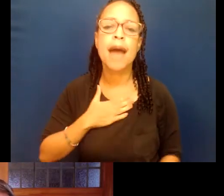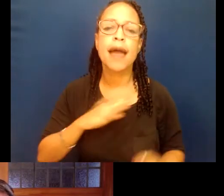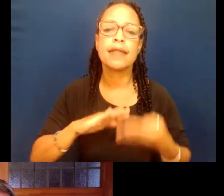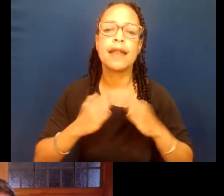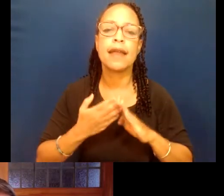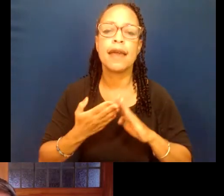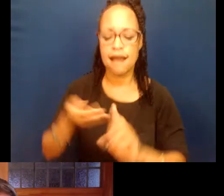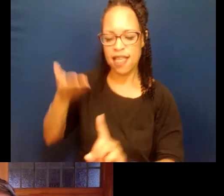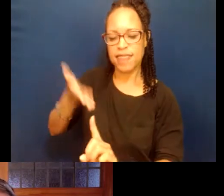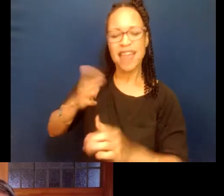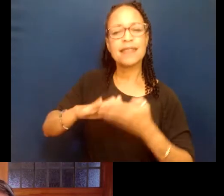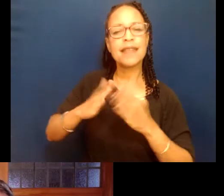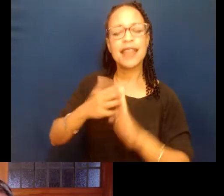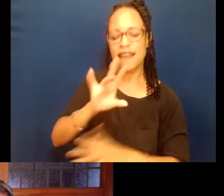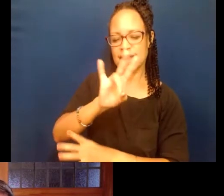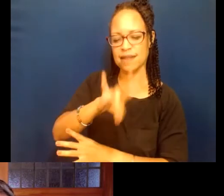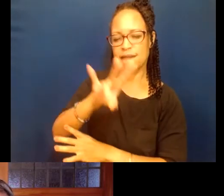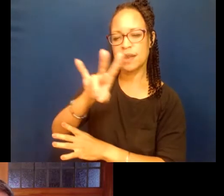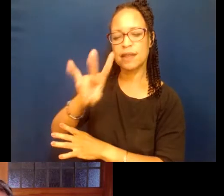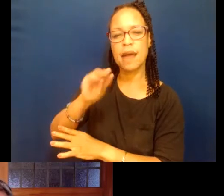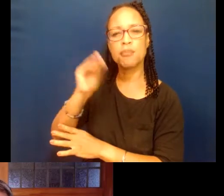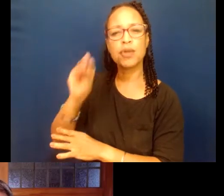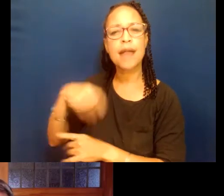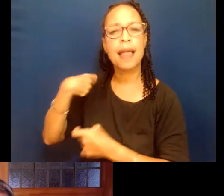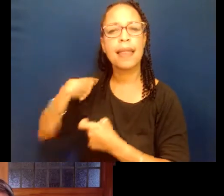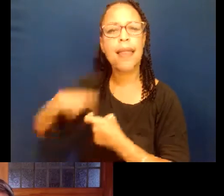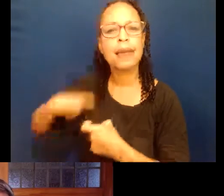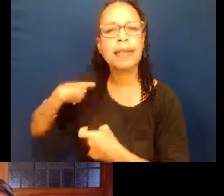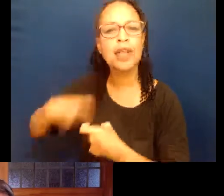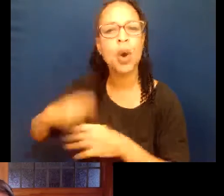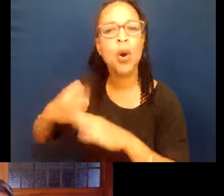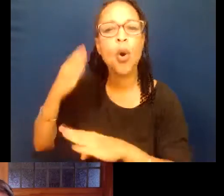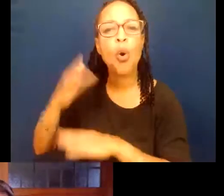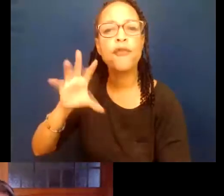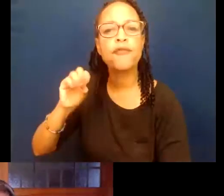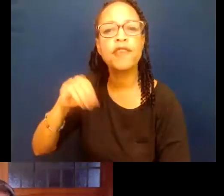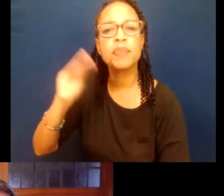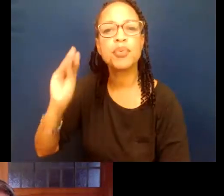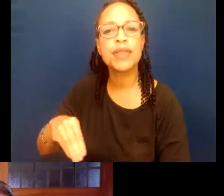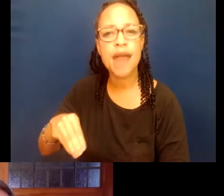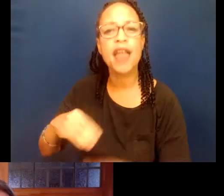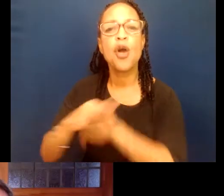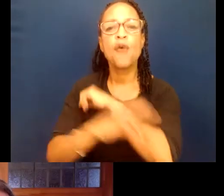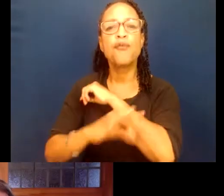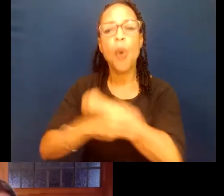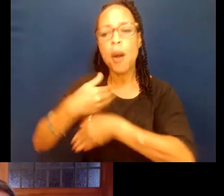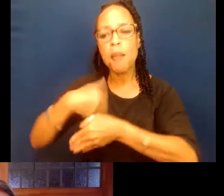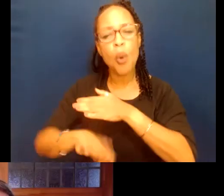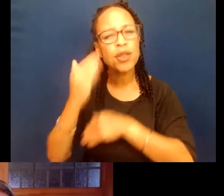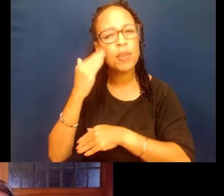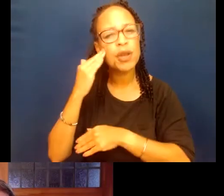of, you know, 77% Latinos, over 50% of them are foreign-born. So we know they're recent arrival